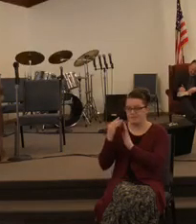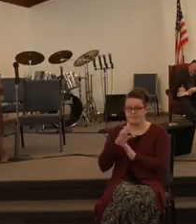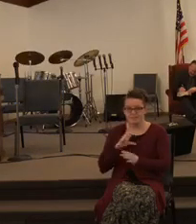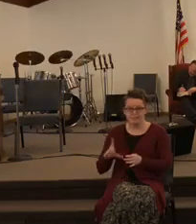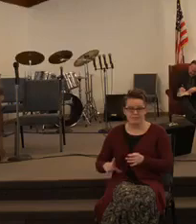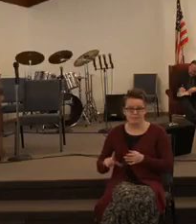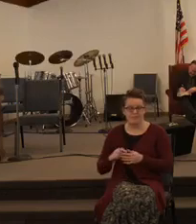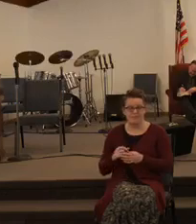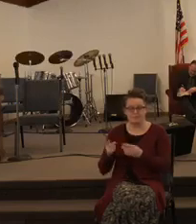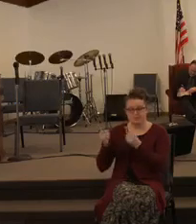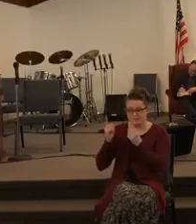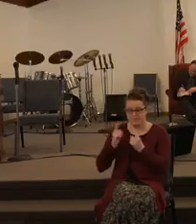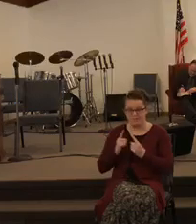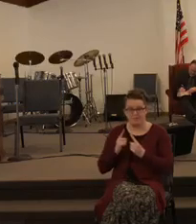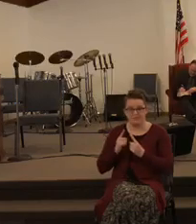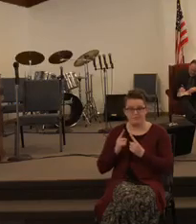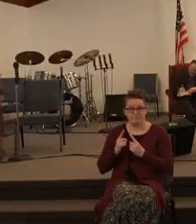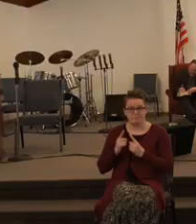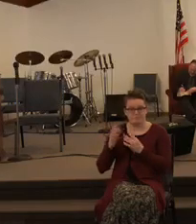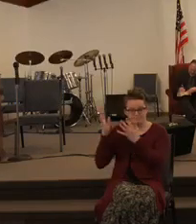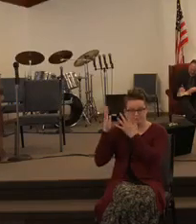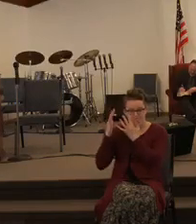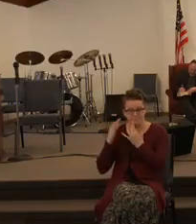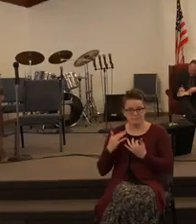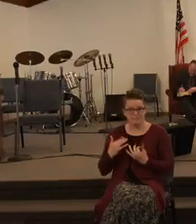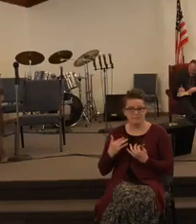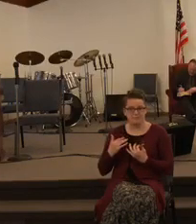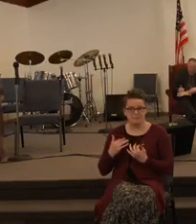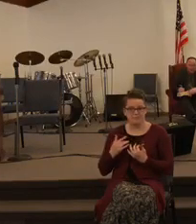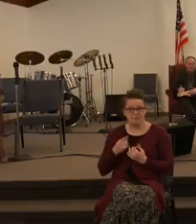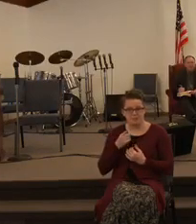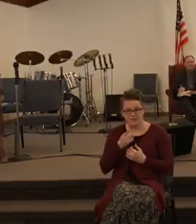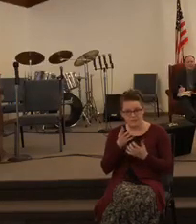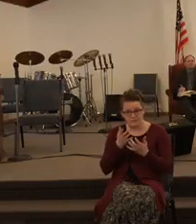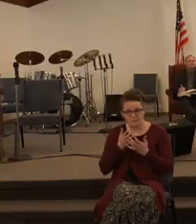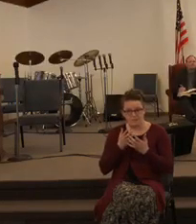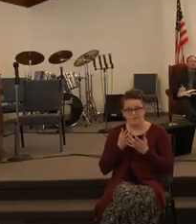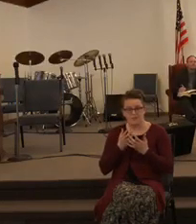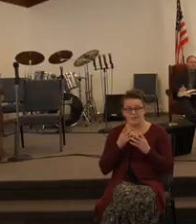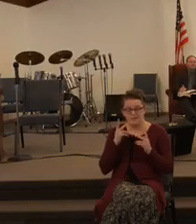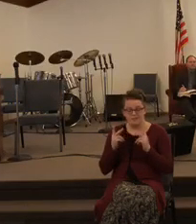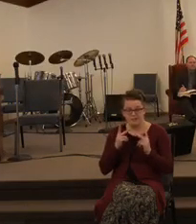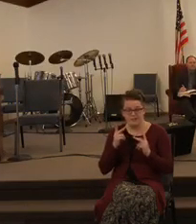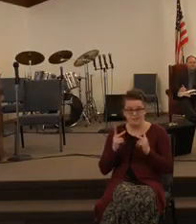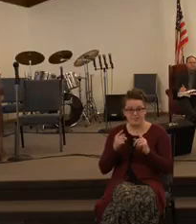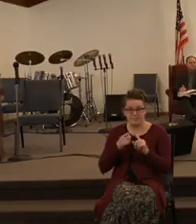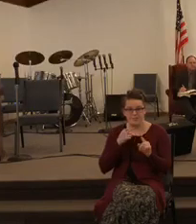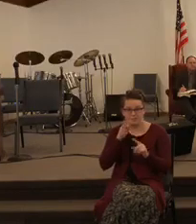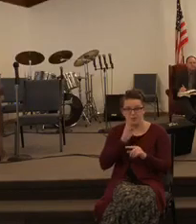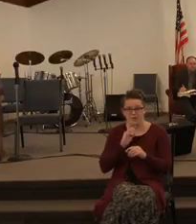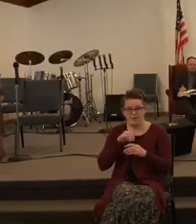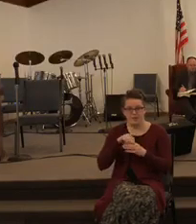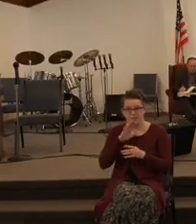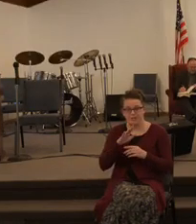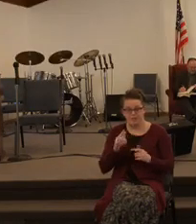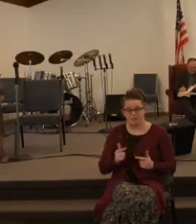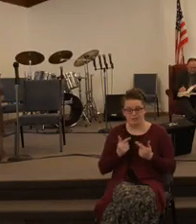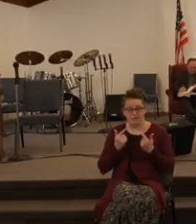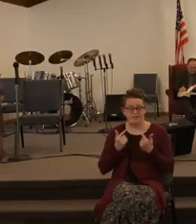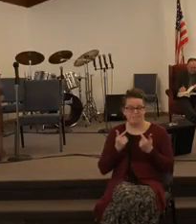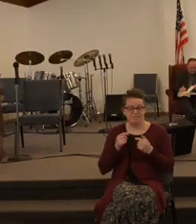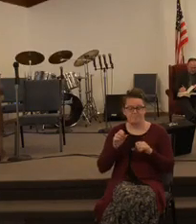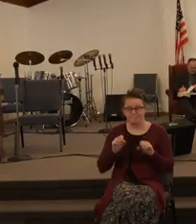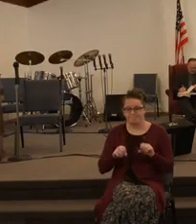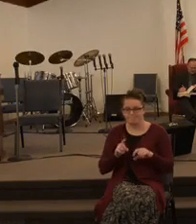to come down on us you want a visitation from the Lord in your life and you think you're going to wander through